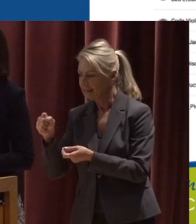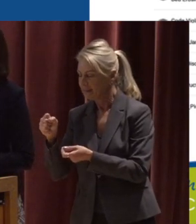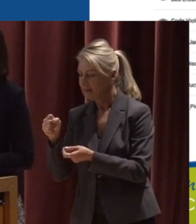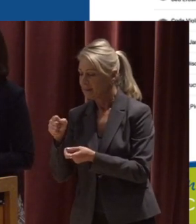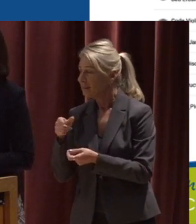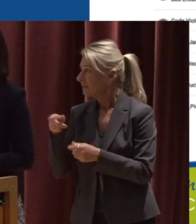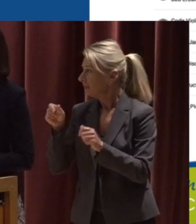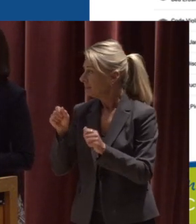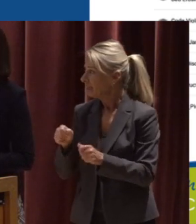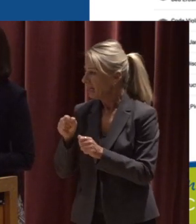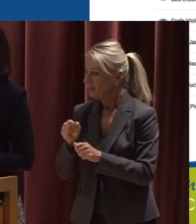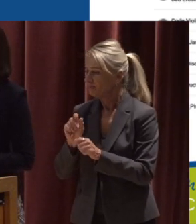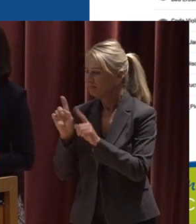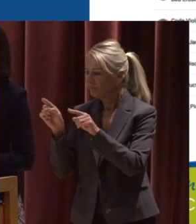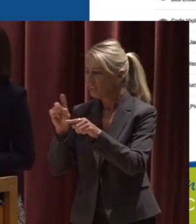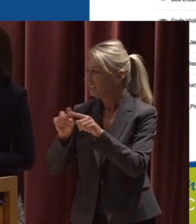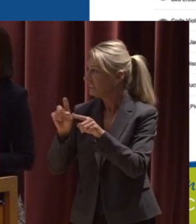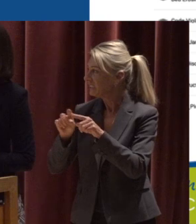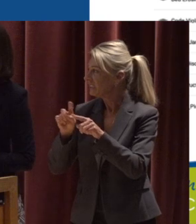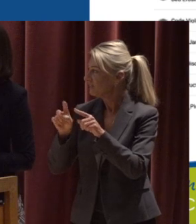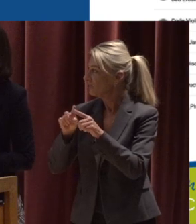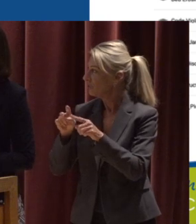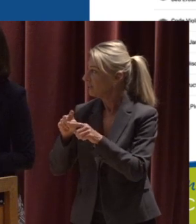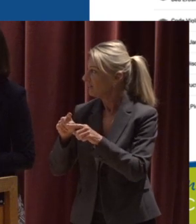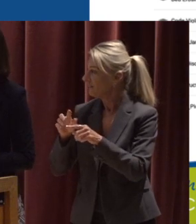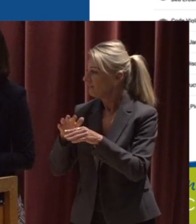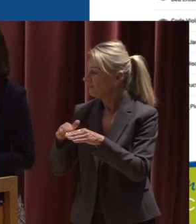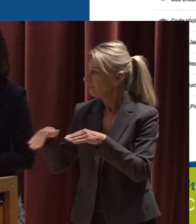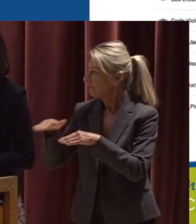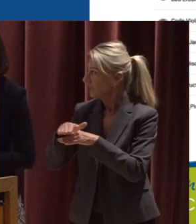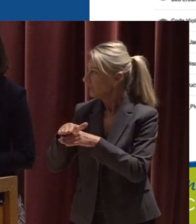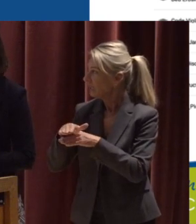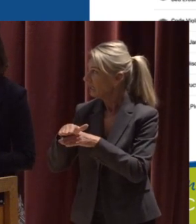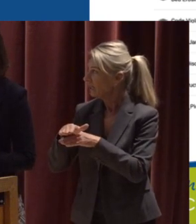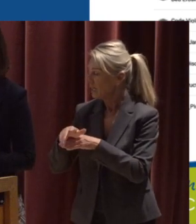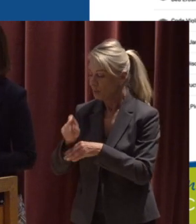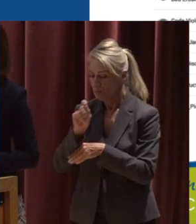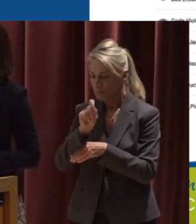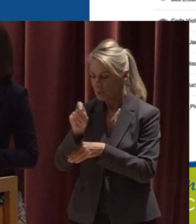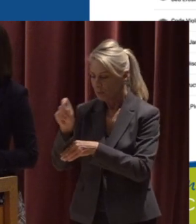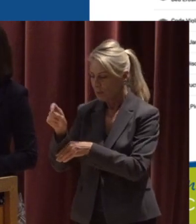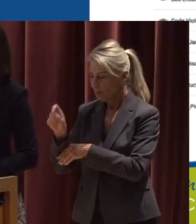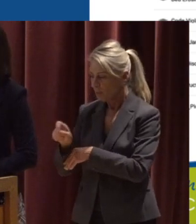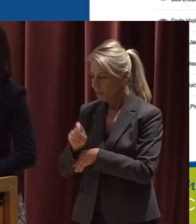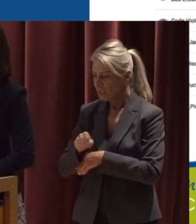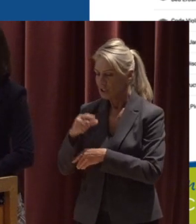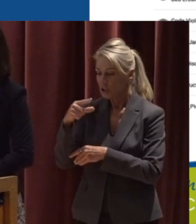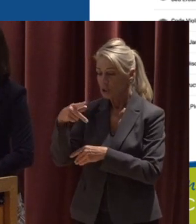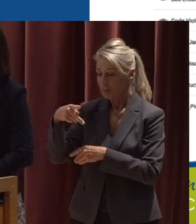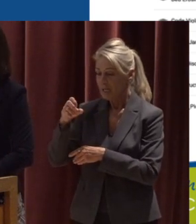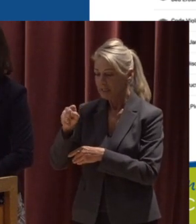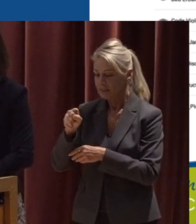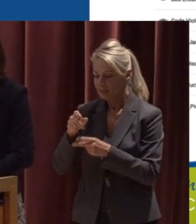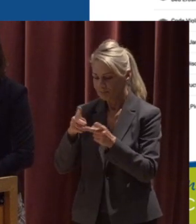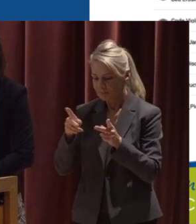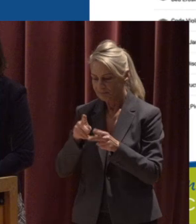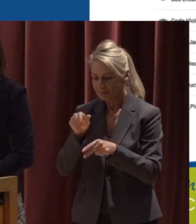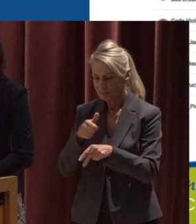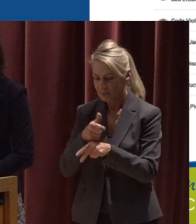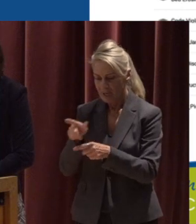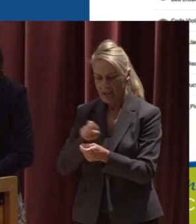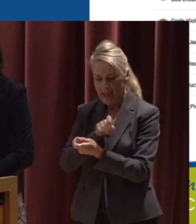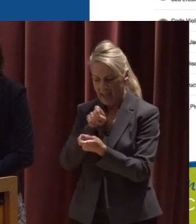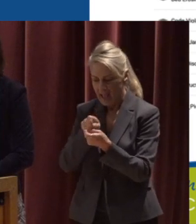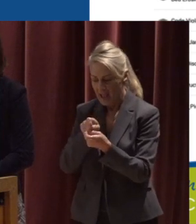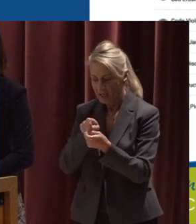on a number of different fields here Are able to put down data points that are GPS located So they are accurate